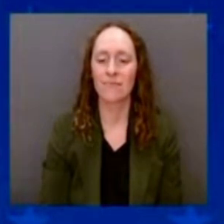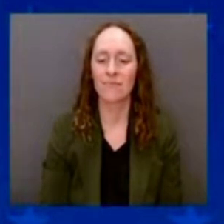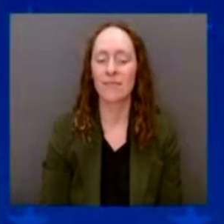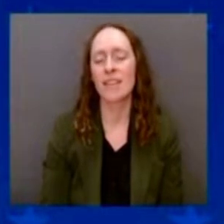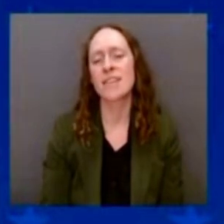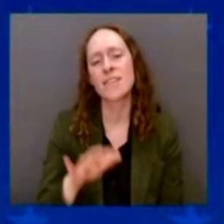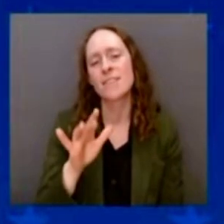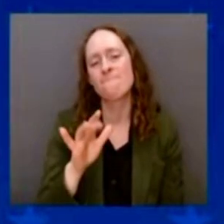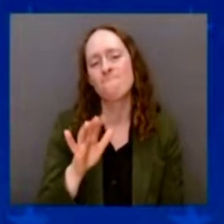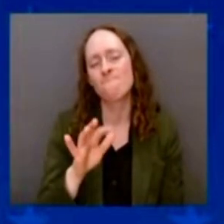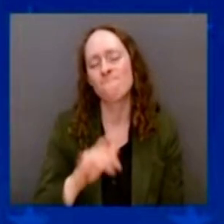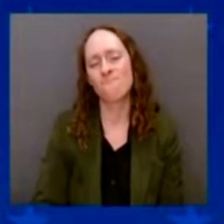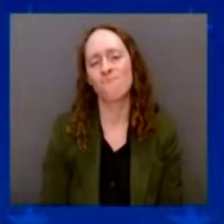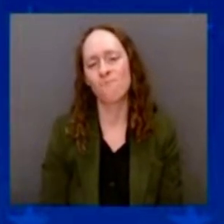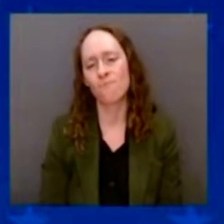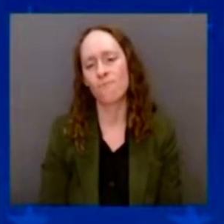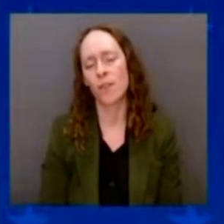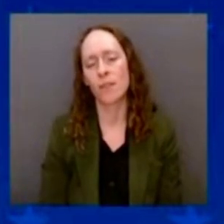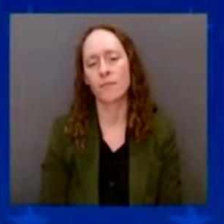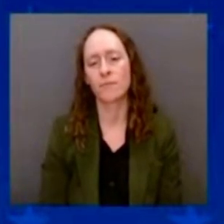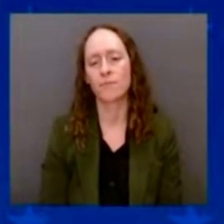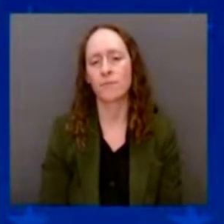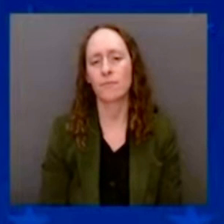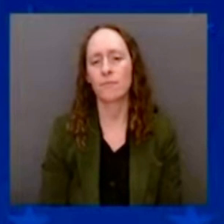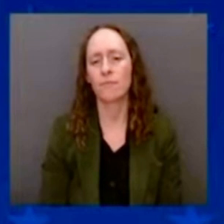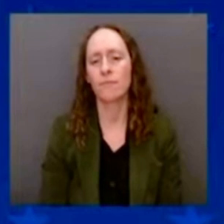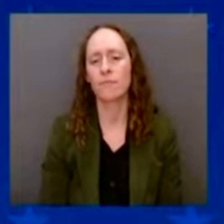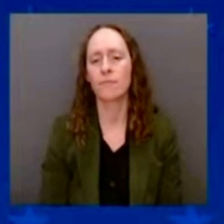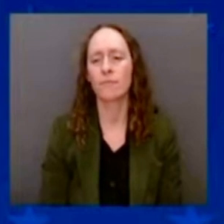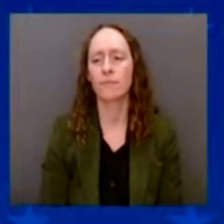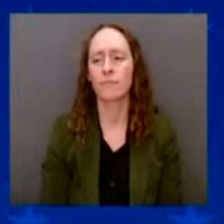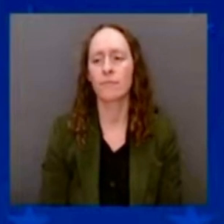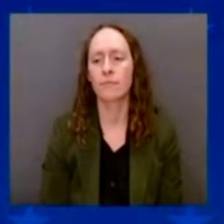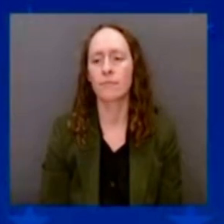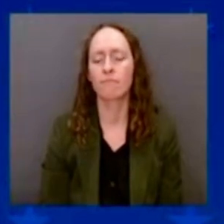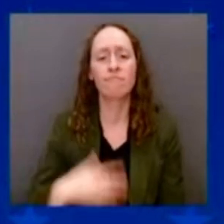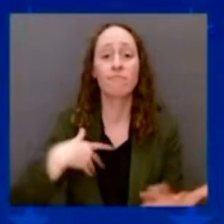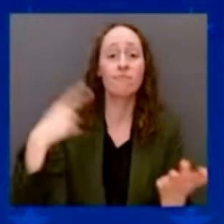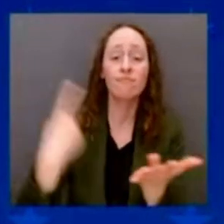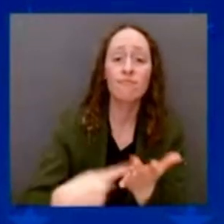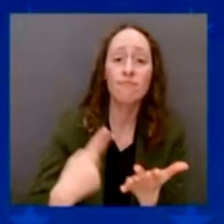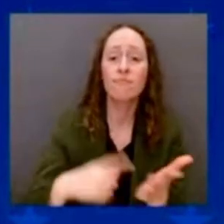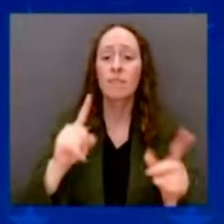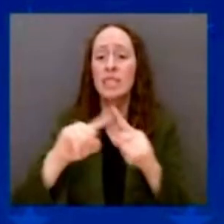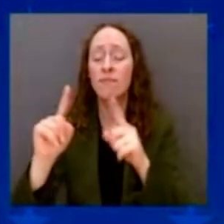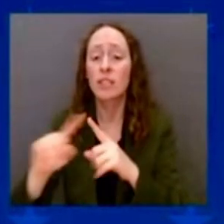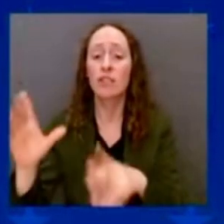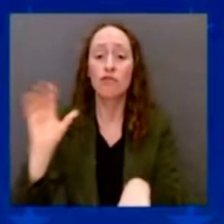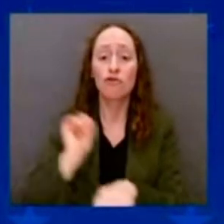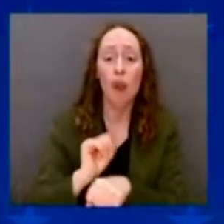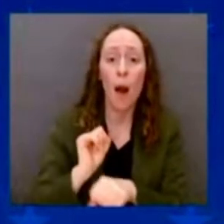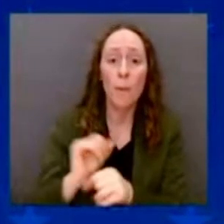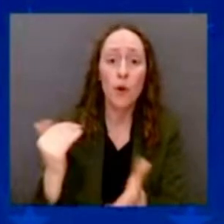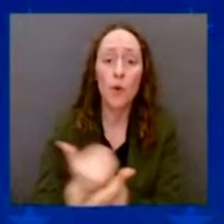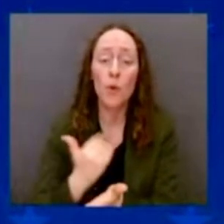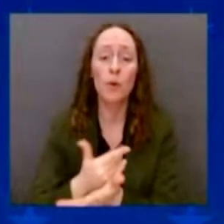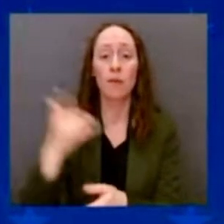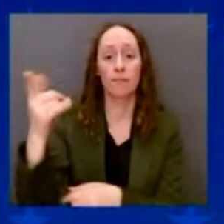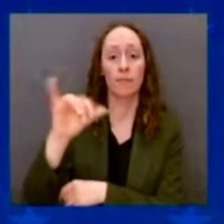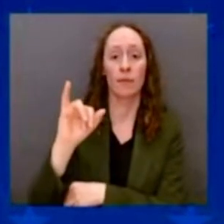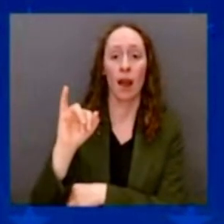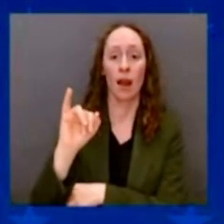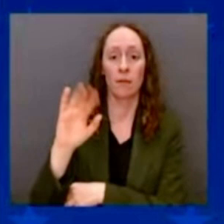my buddies at the IBW were the strongest support I had this year. Well, guess what? They're going to install